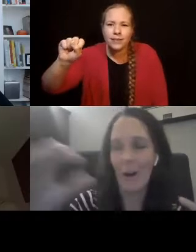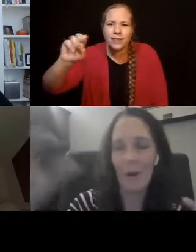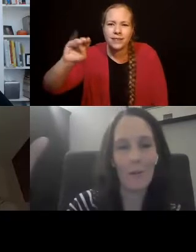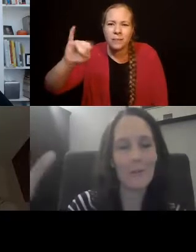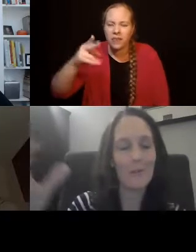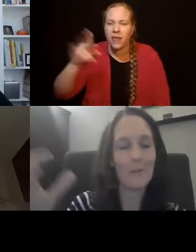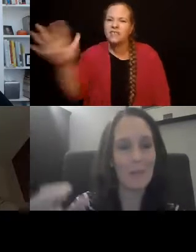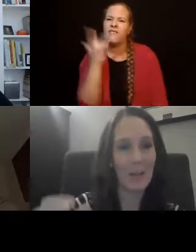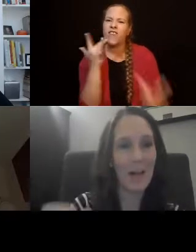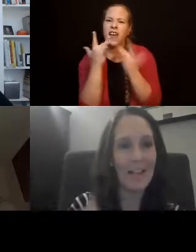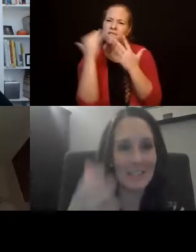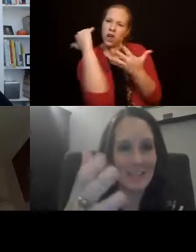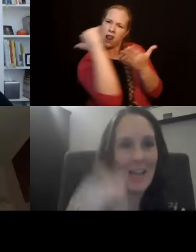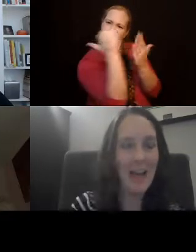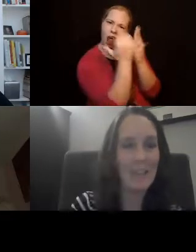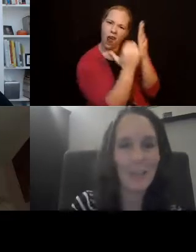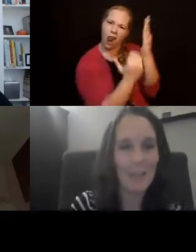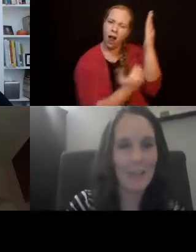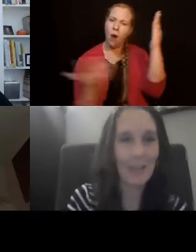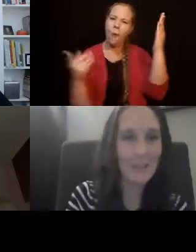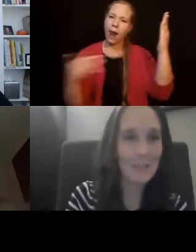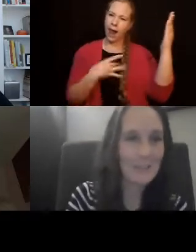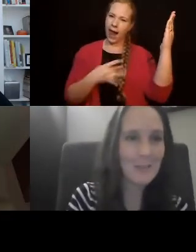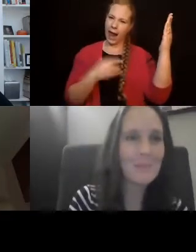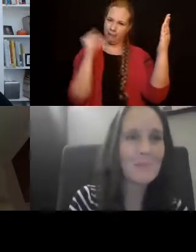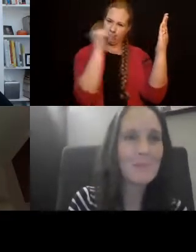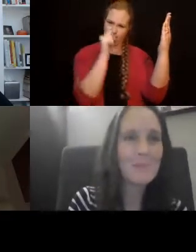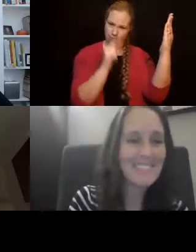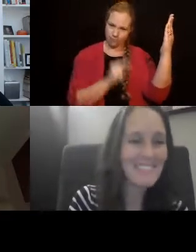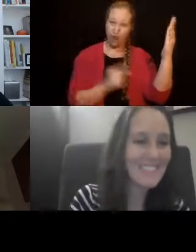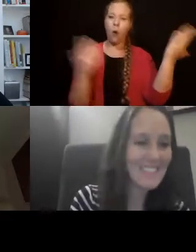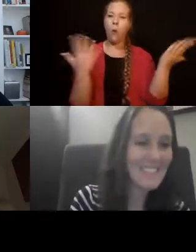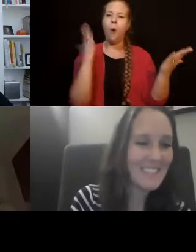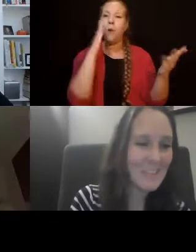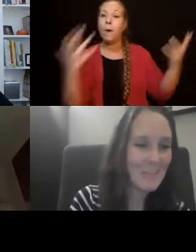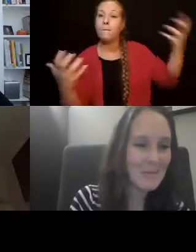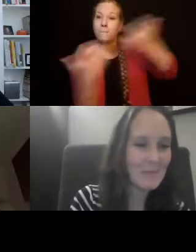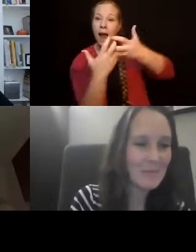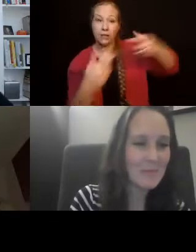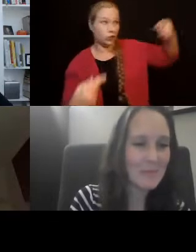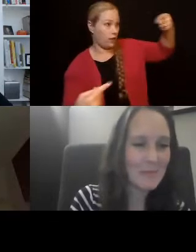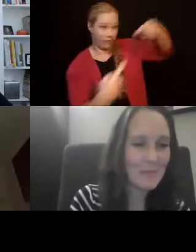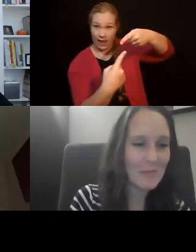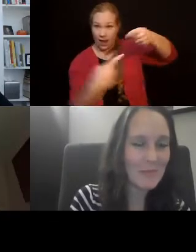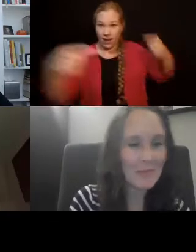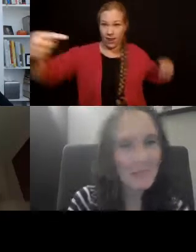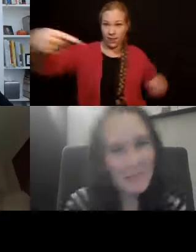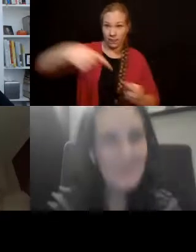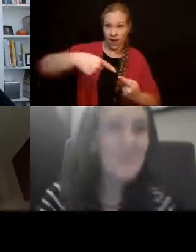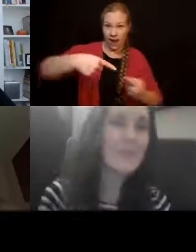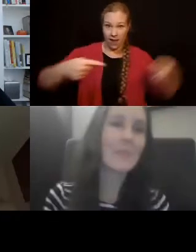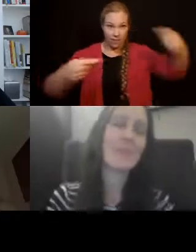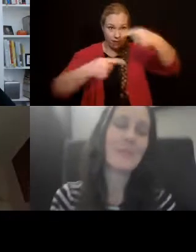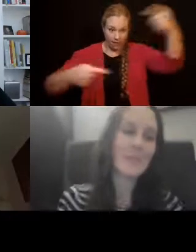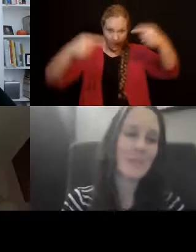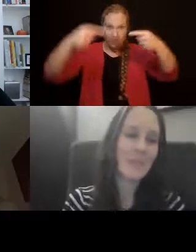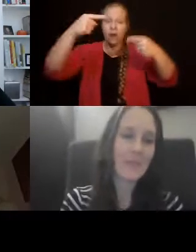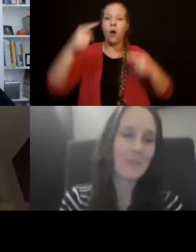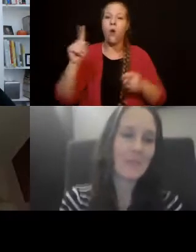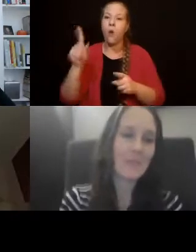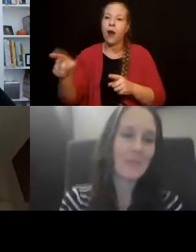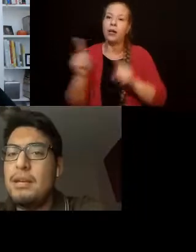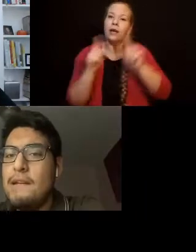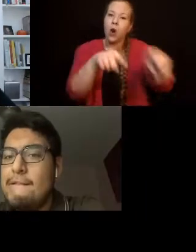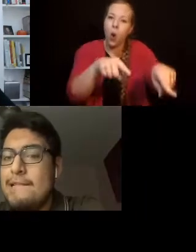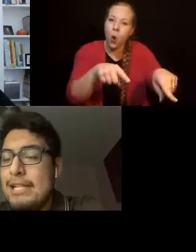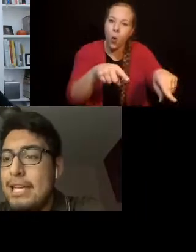and then all of the different supplies had the different characters. Yeah. And so it worked beautifully and he learned by